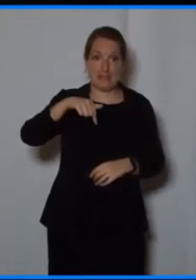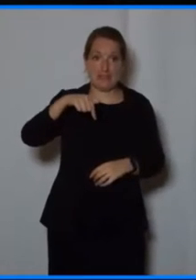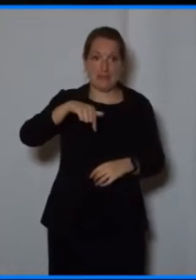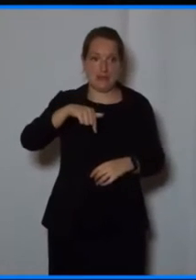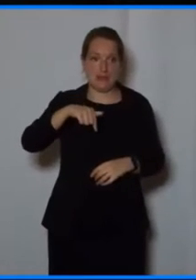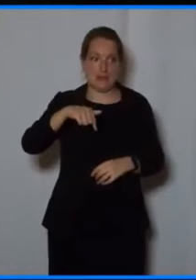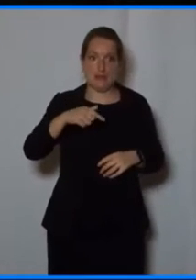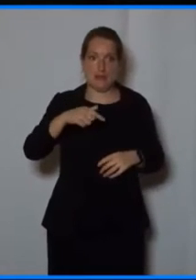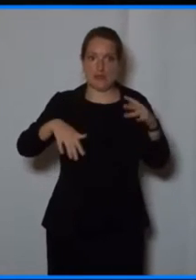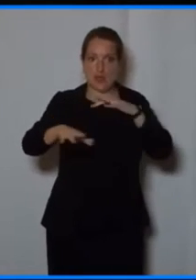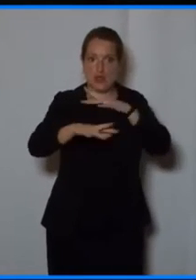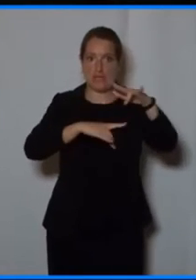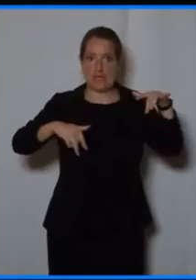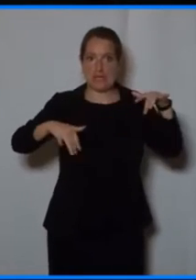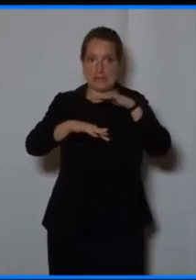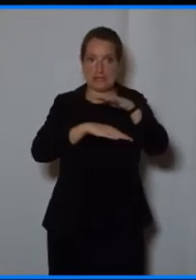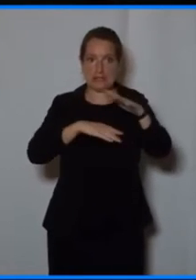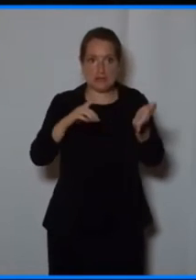by data.